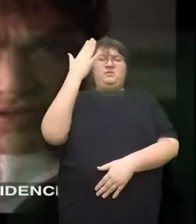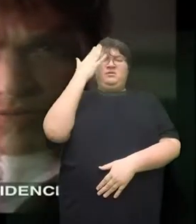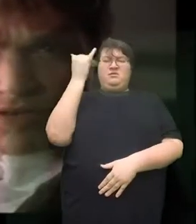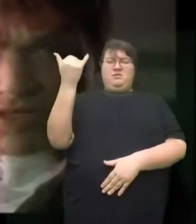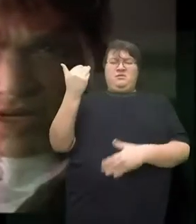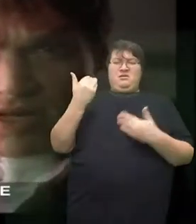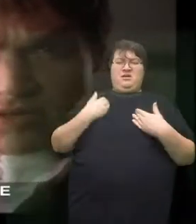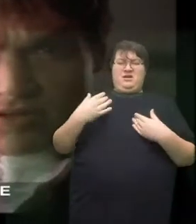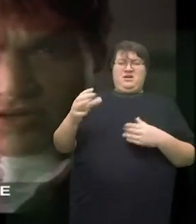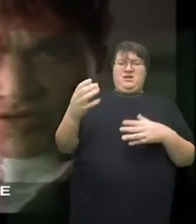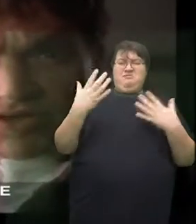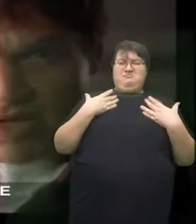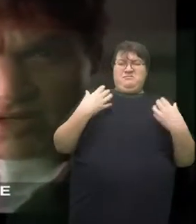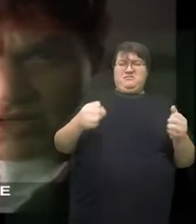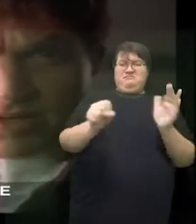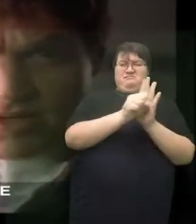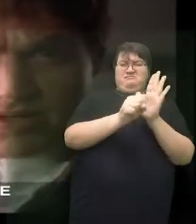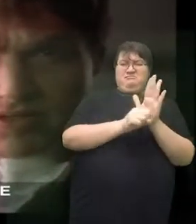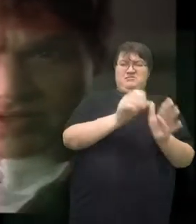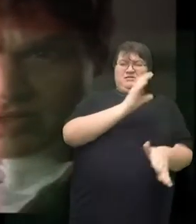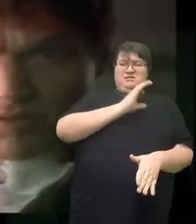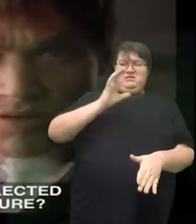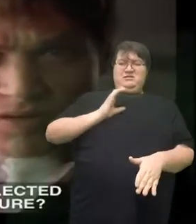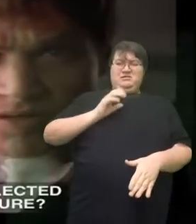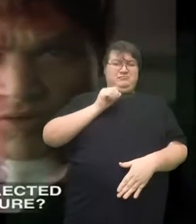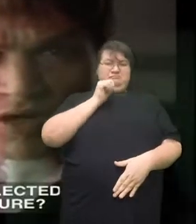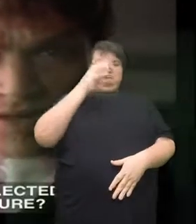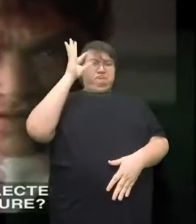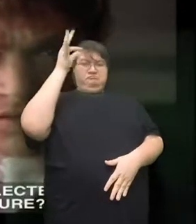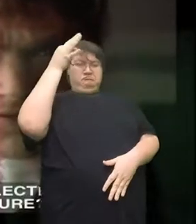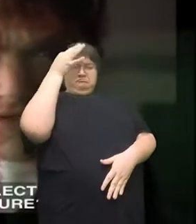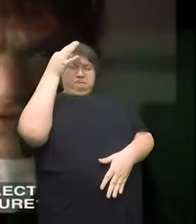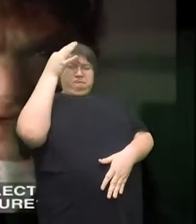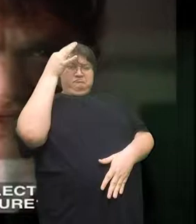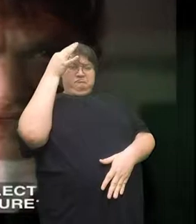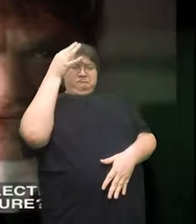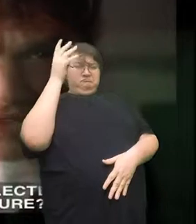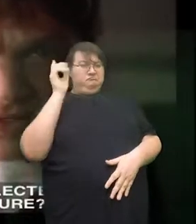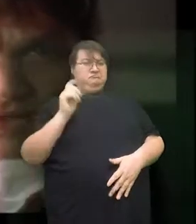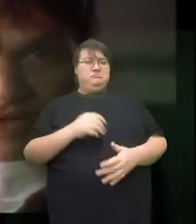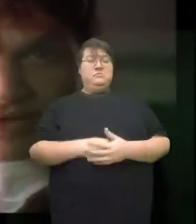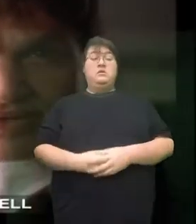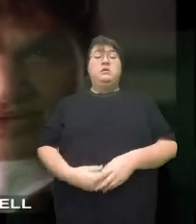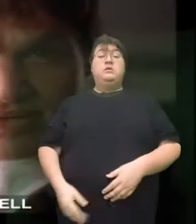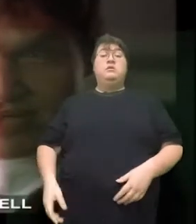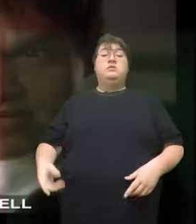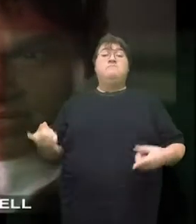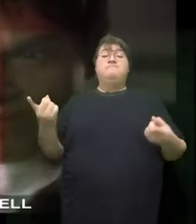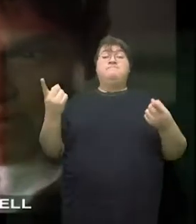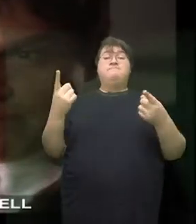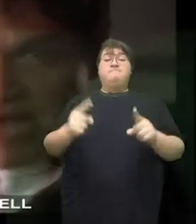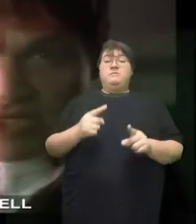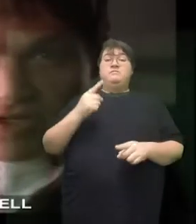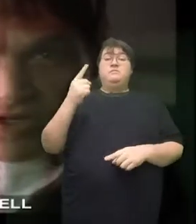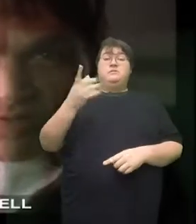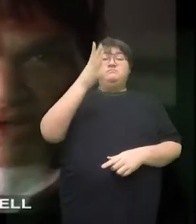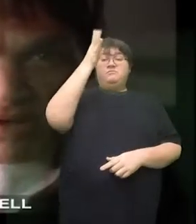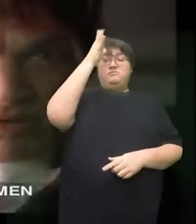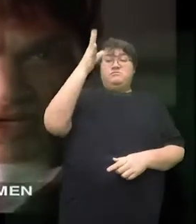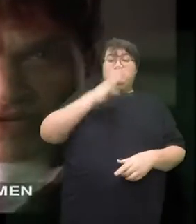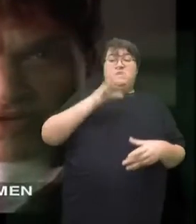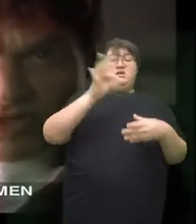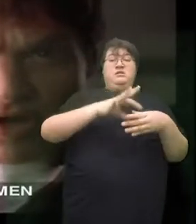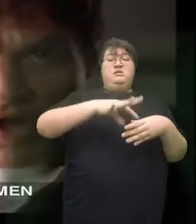confidence in a person elected to your state legislatures as opposed to someone elected to the federal legislature? Is there some magic